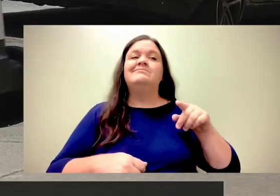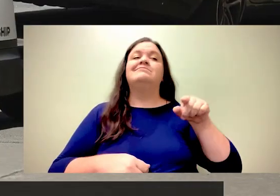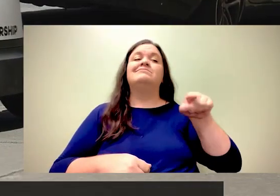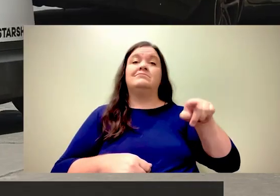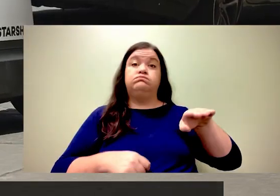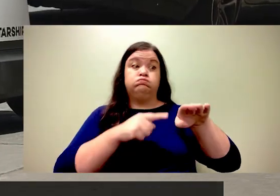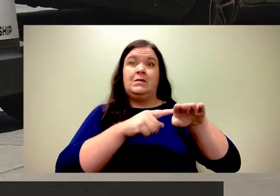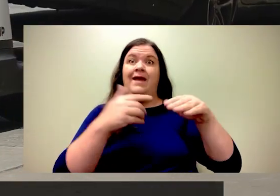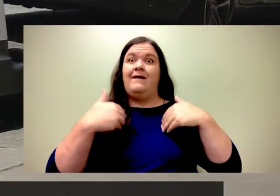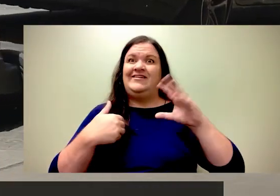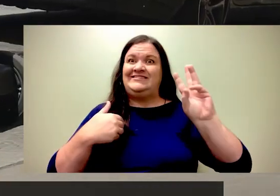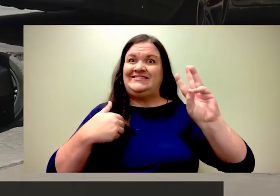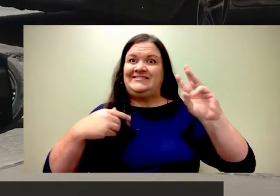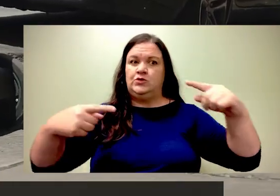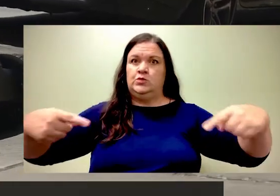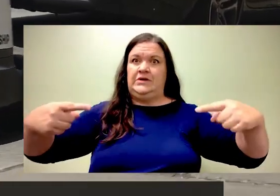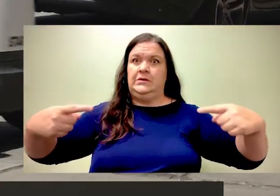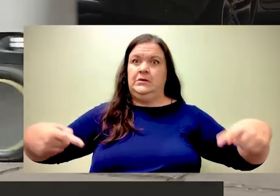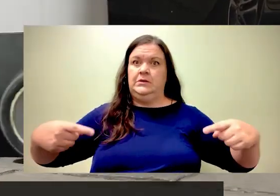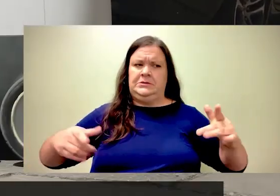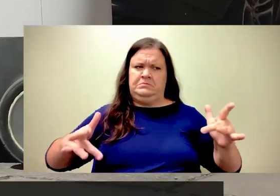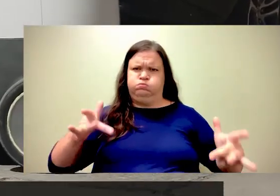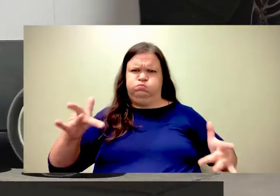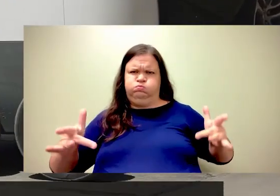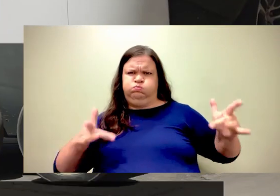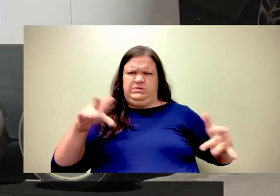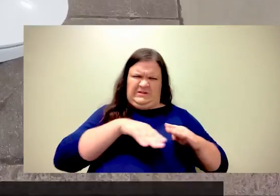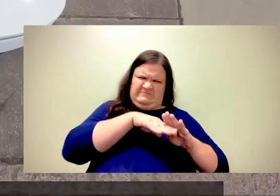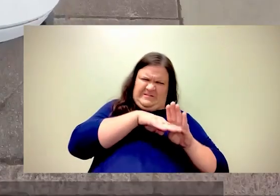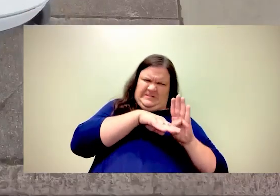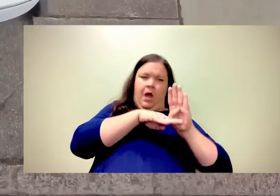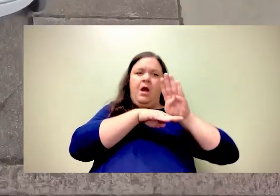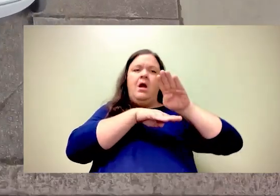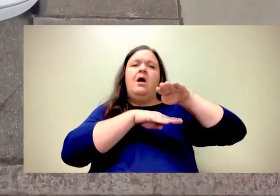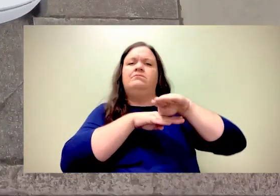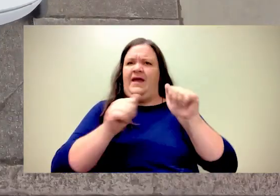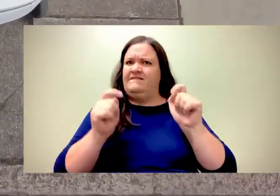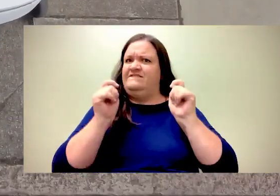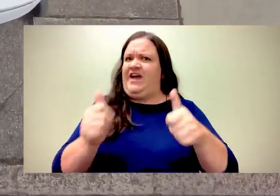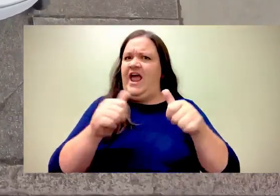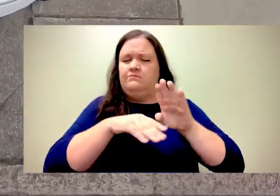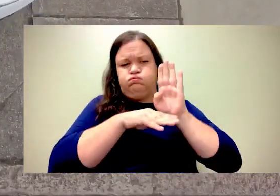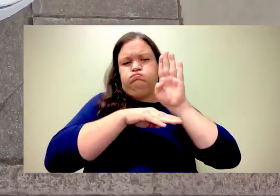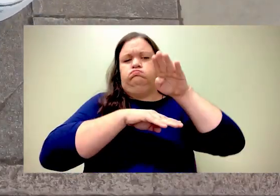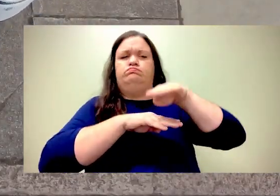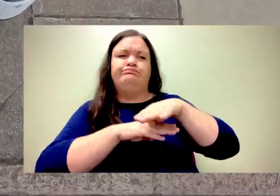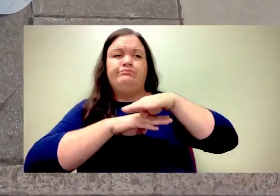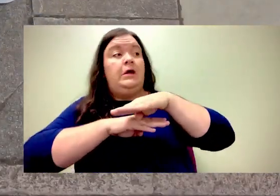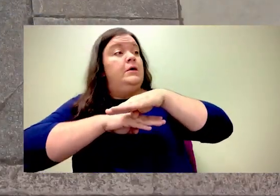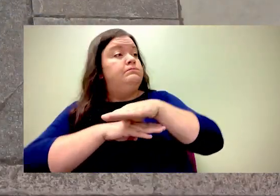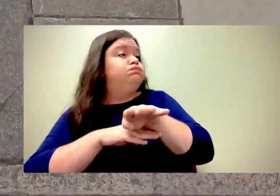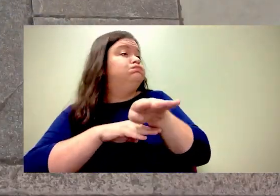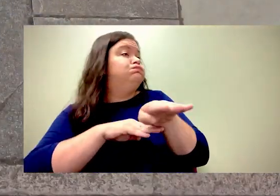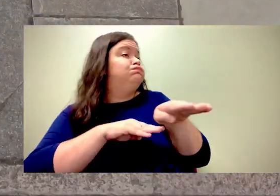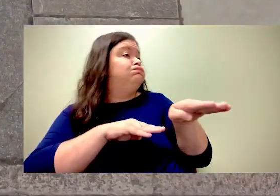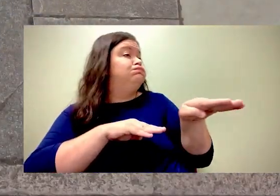onto a curb in succession. Caption. The six-wheel design also allows a robot to climb curbs quickly. Seen from above, the